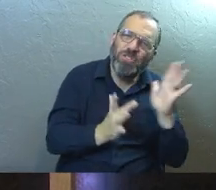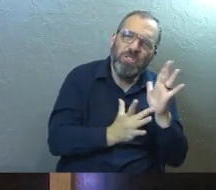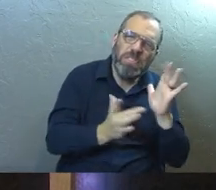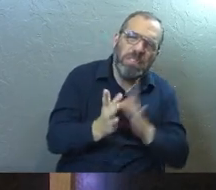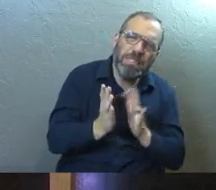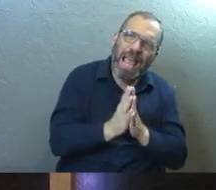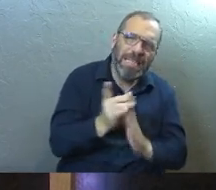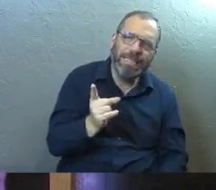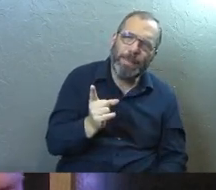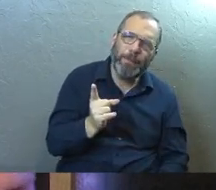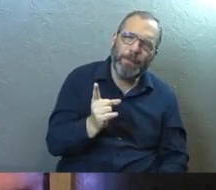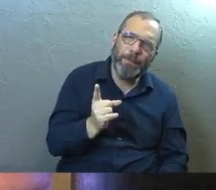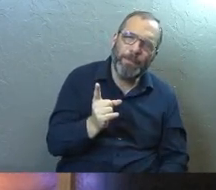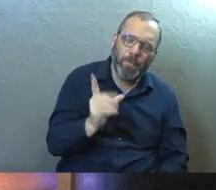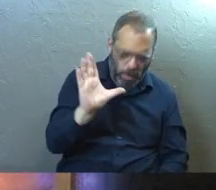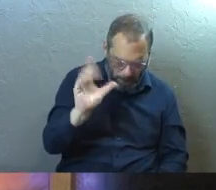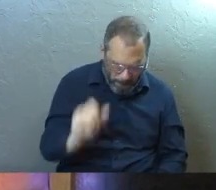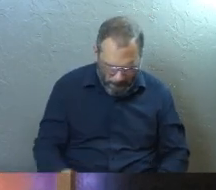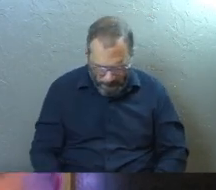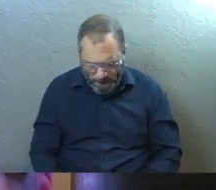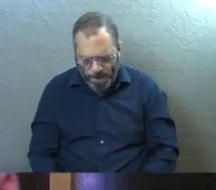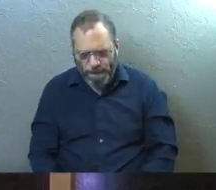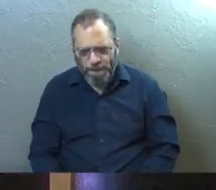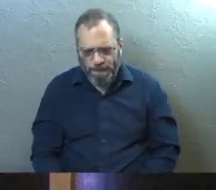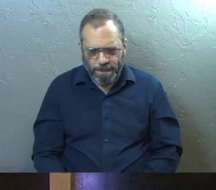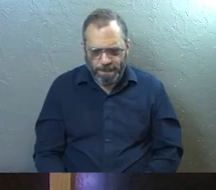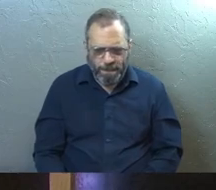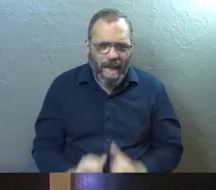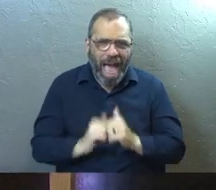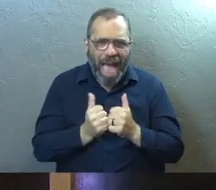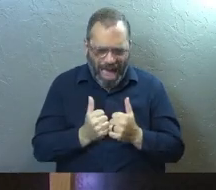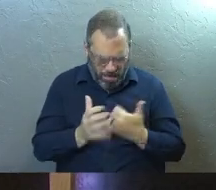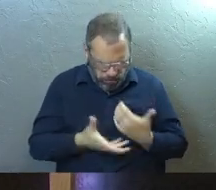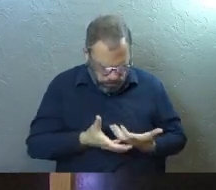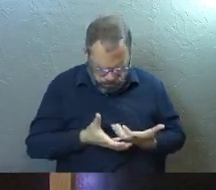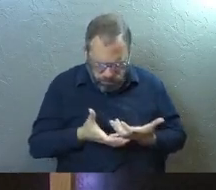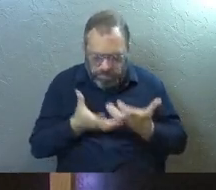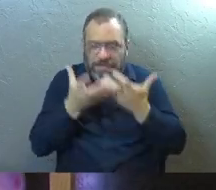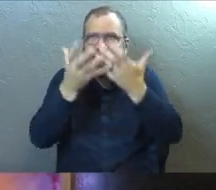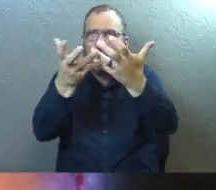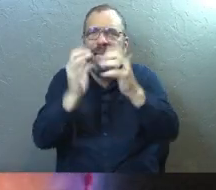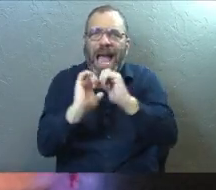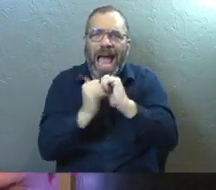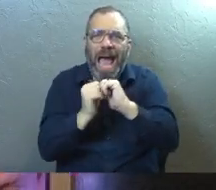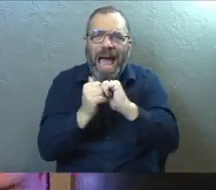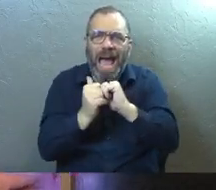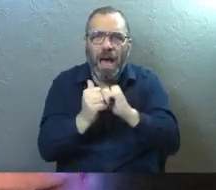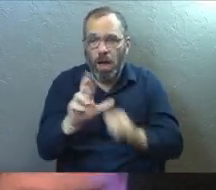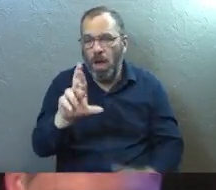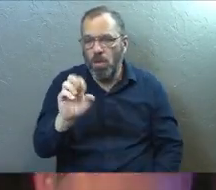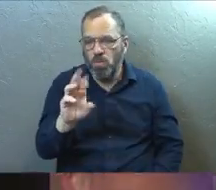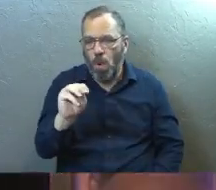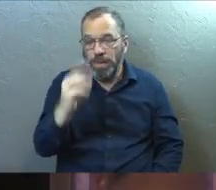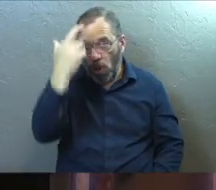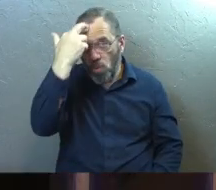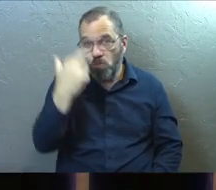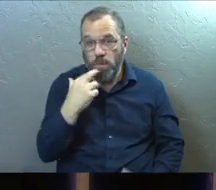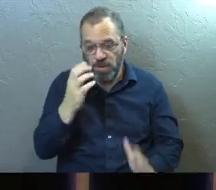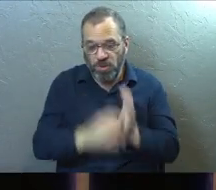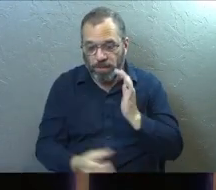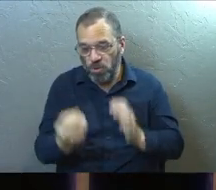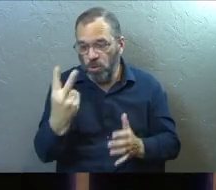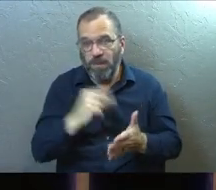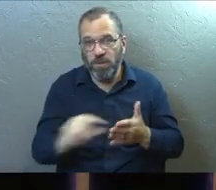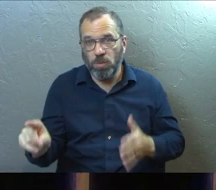Ask him. Okay. So how do we give it all back to him? Romans 12.1 gives us the